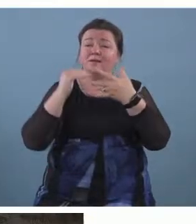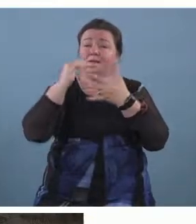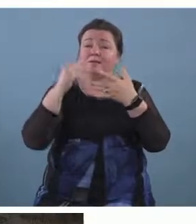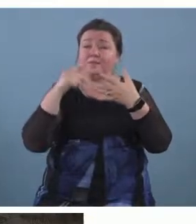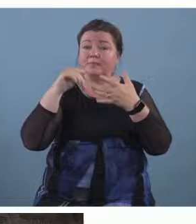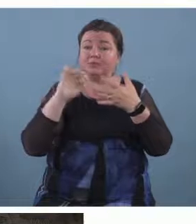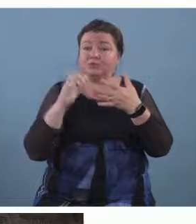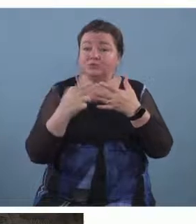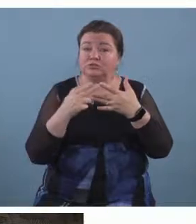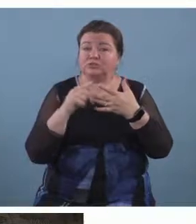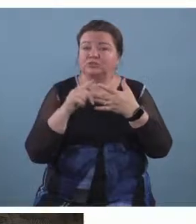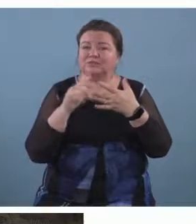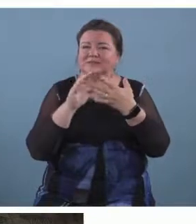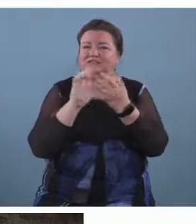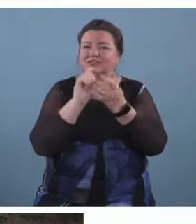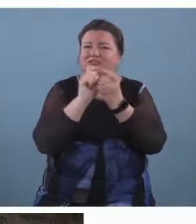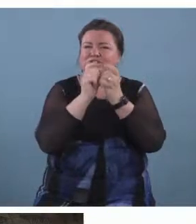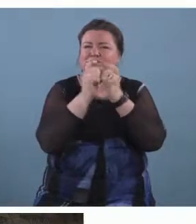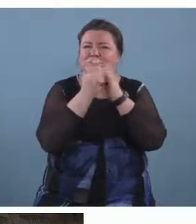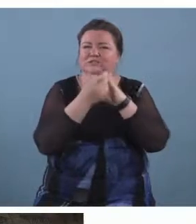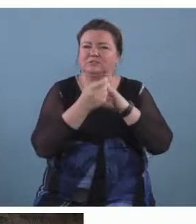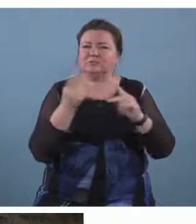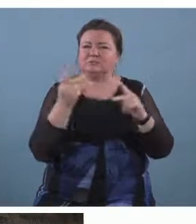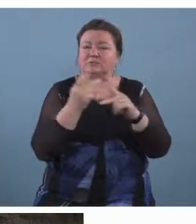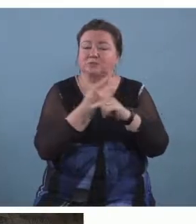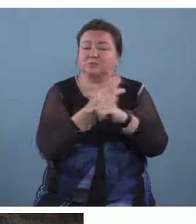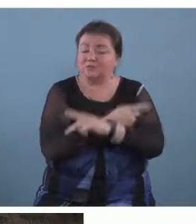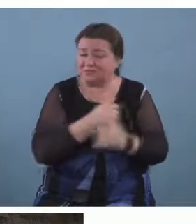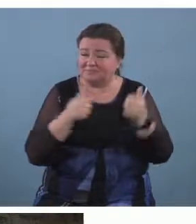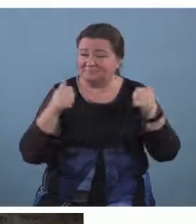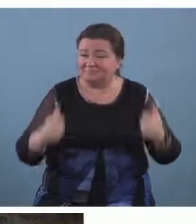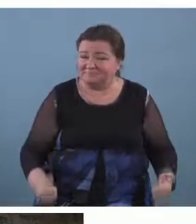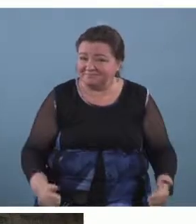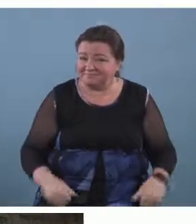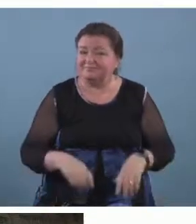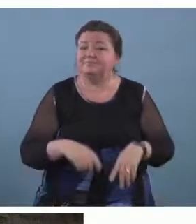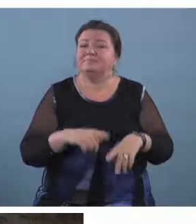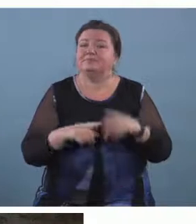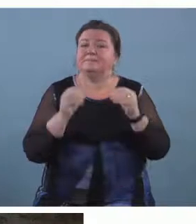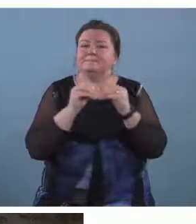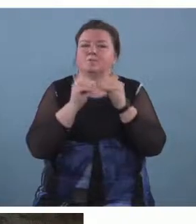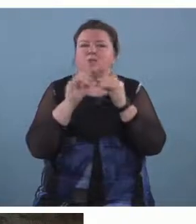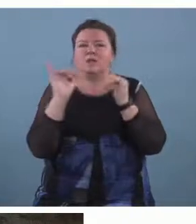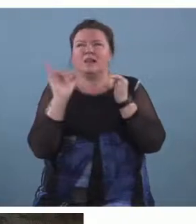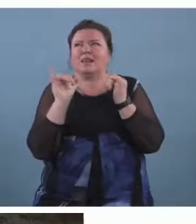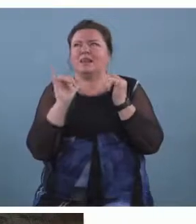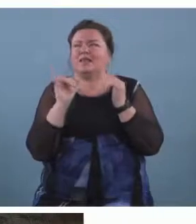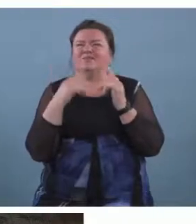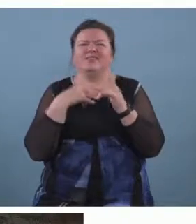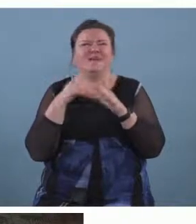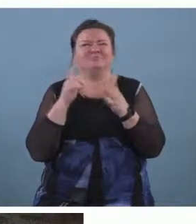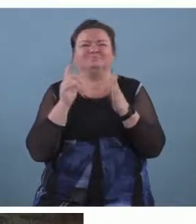it changes it gets worse and um it becomes more like a pecking sound